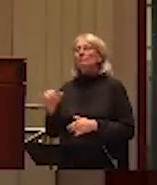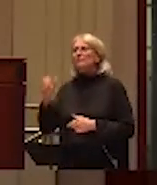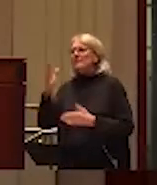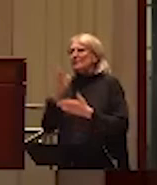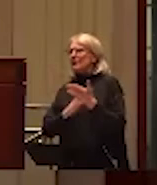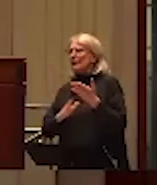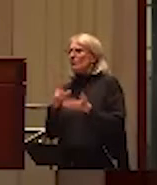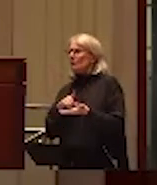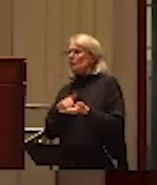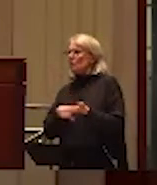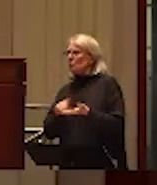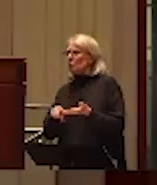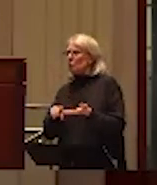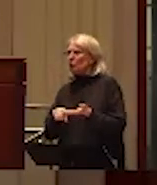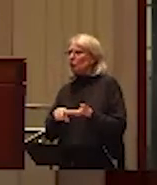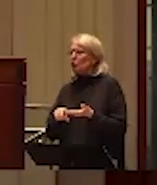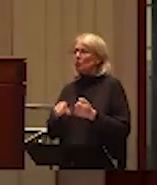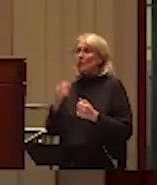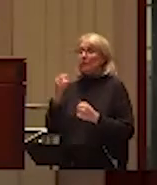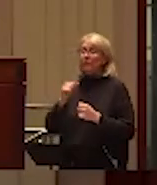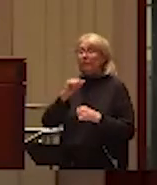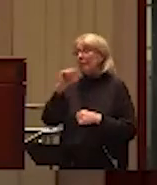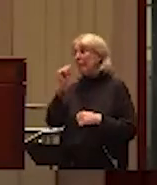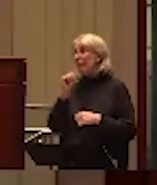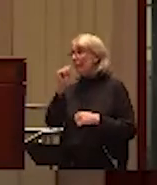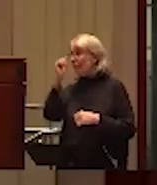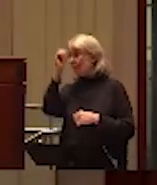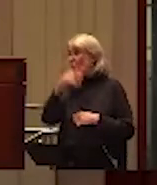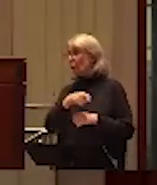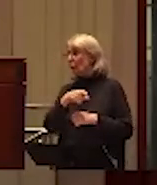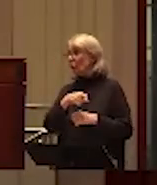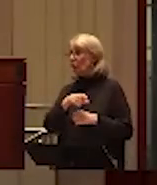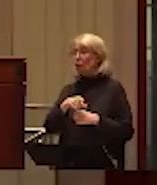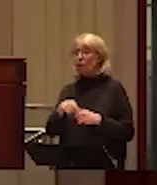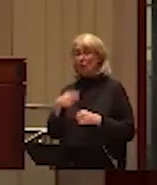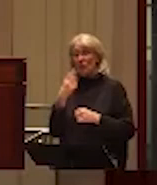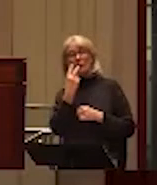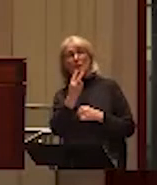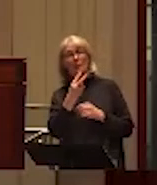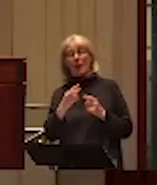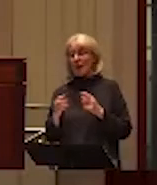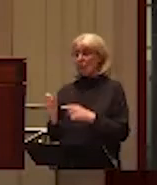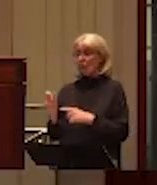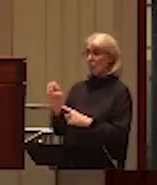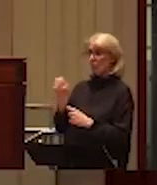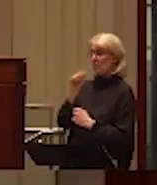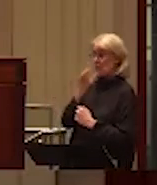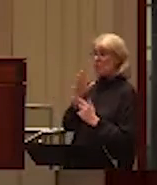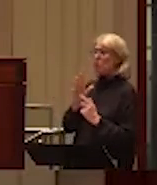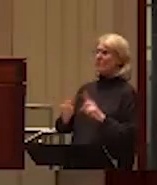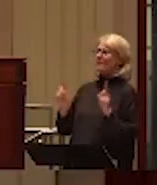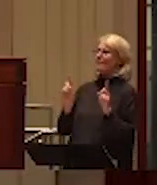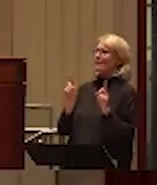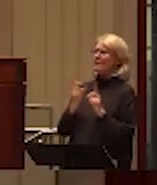show that effect of mother's abuse versus father's abuse has a bit different effect. But on average, in general, in an aggregated way,